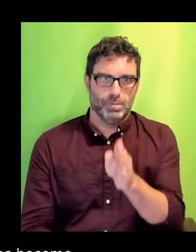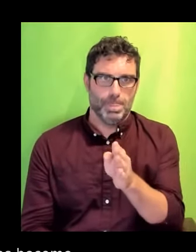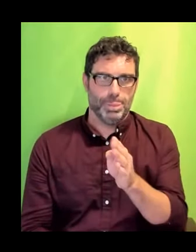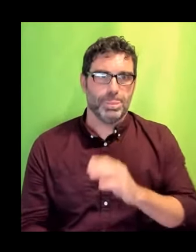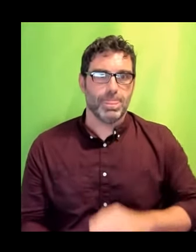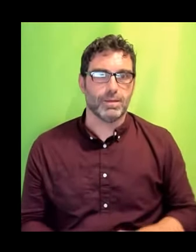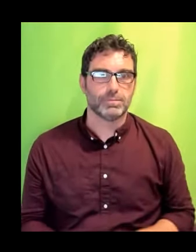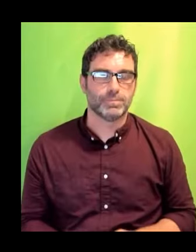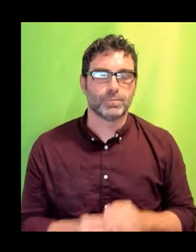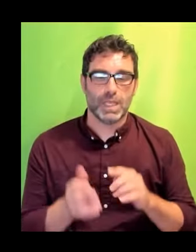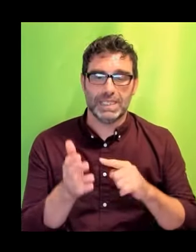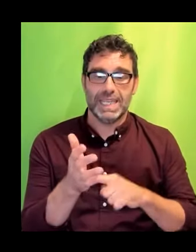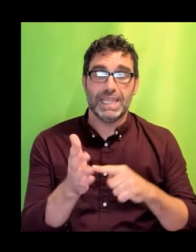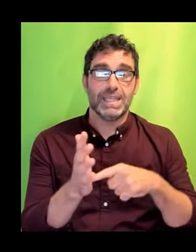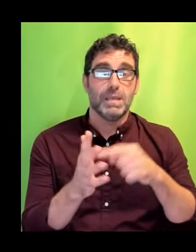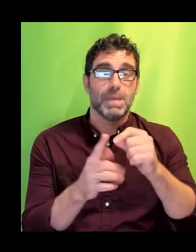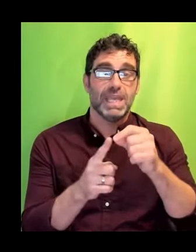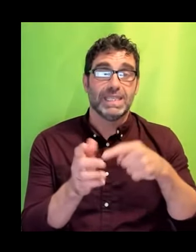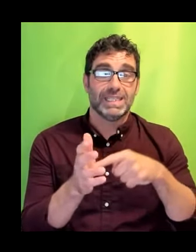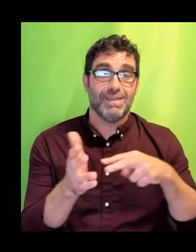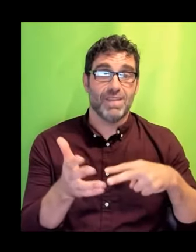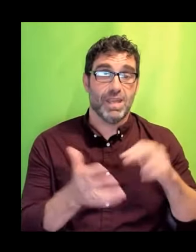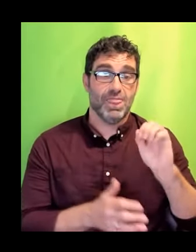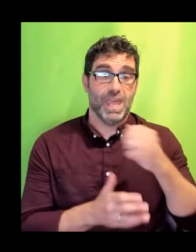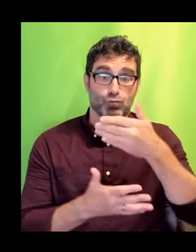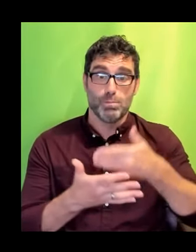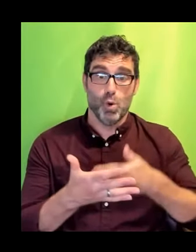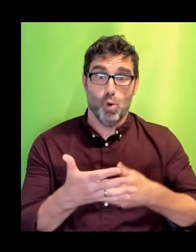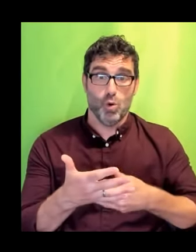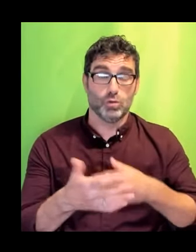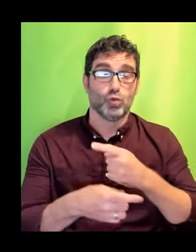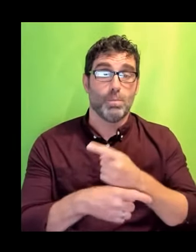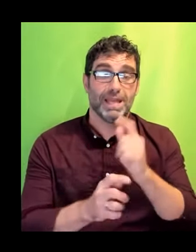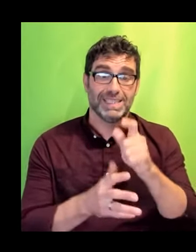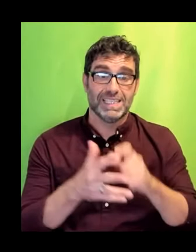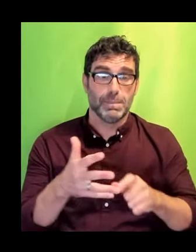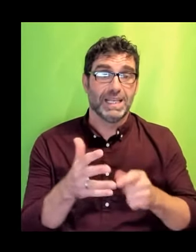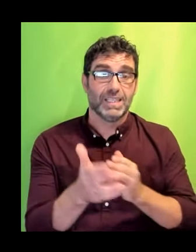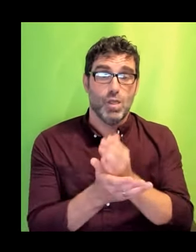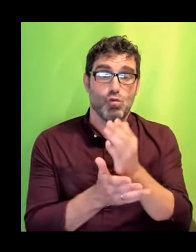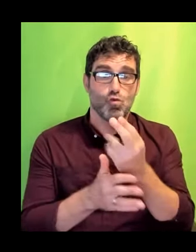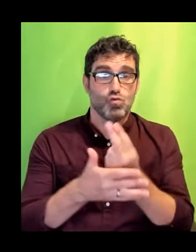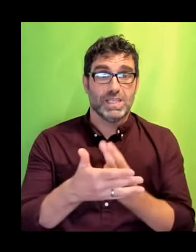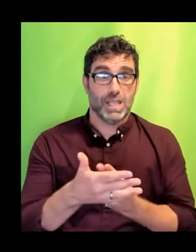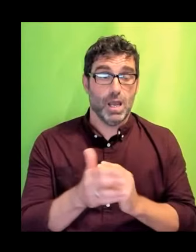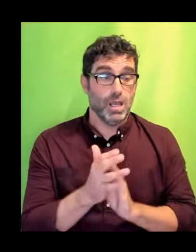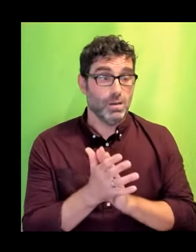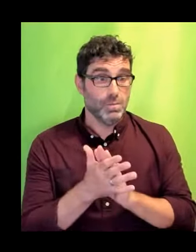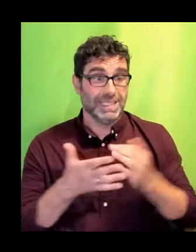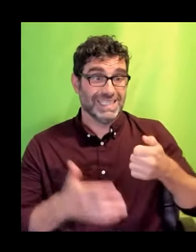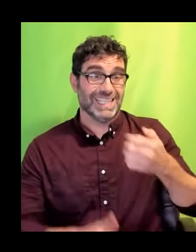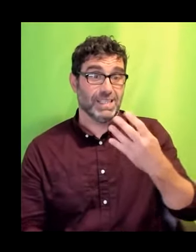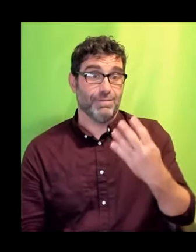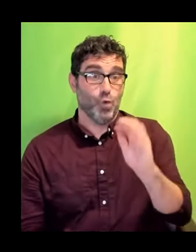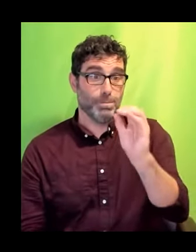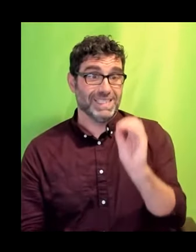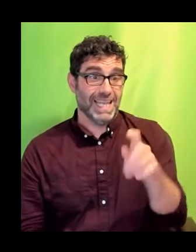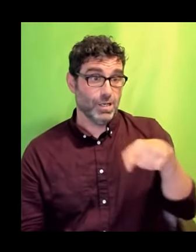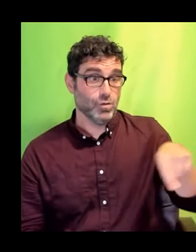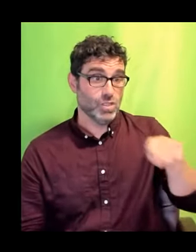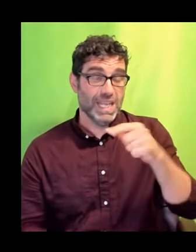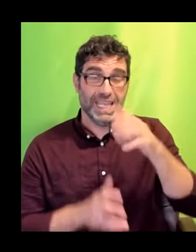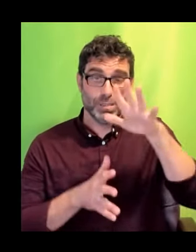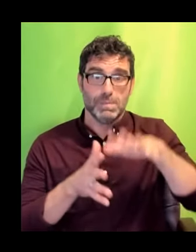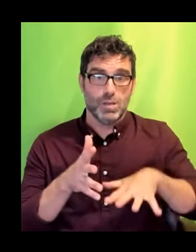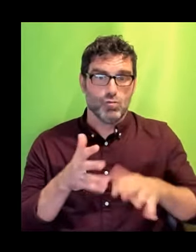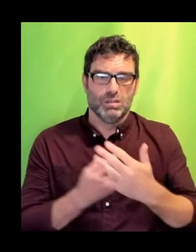on disability by design states 60% of participants reported experience of some form of ableism or discrimination while working or seeking